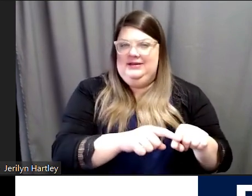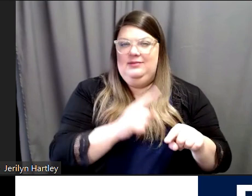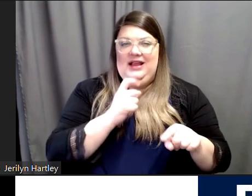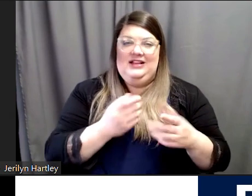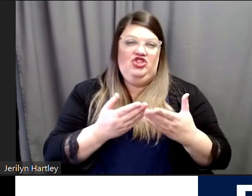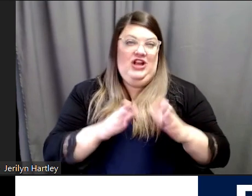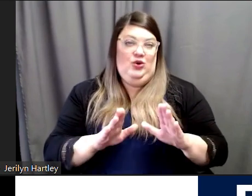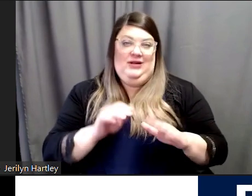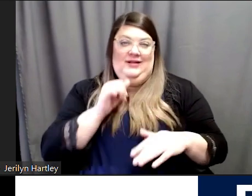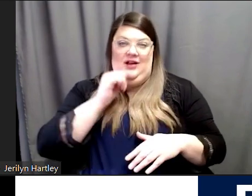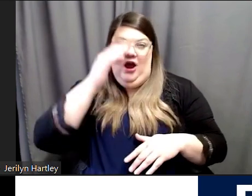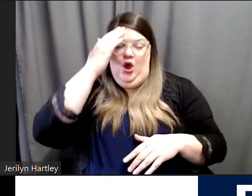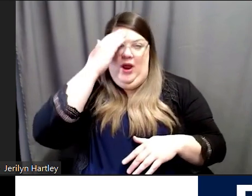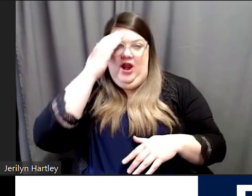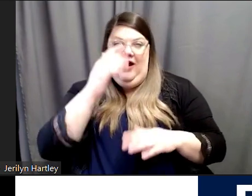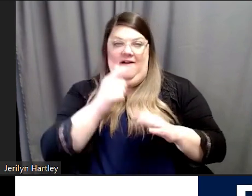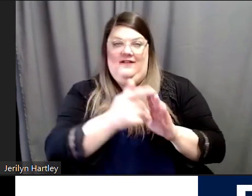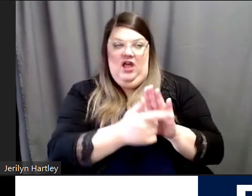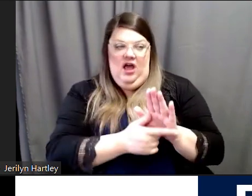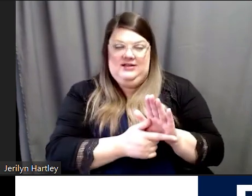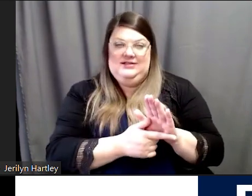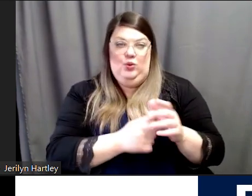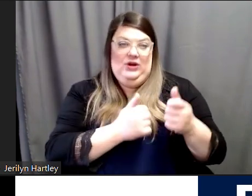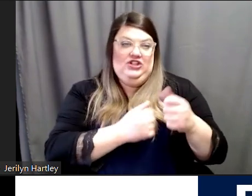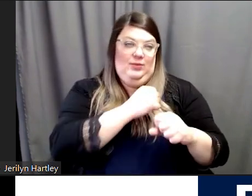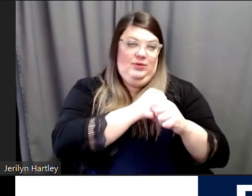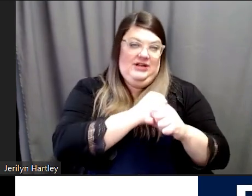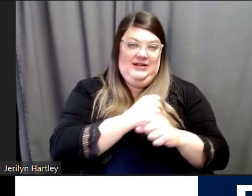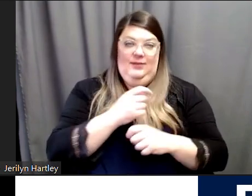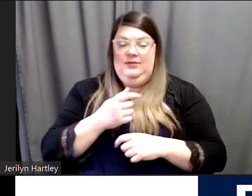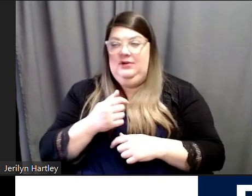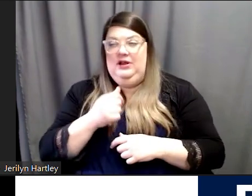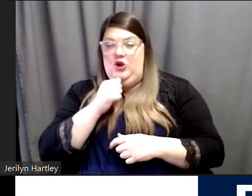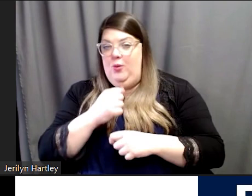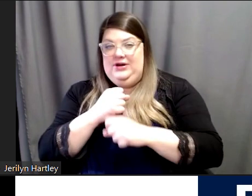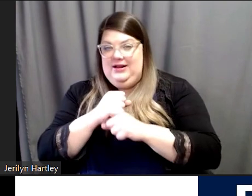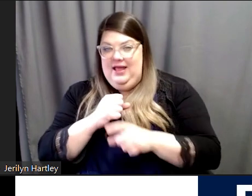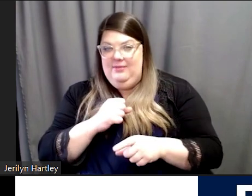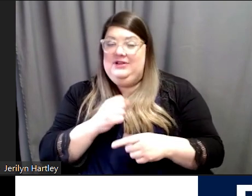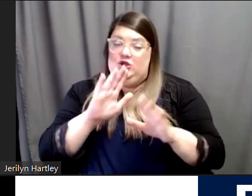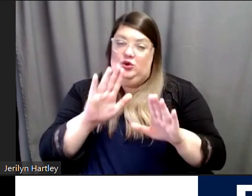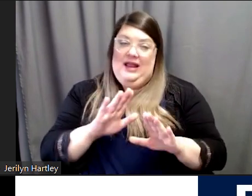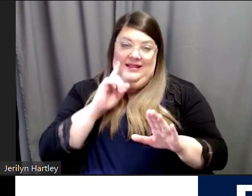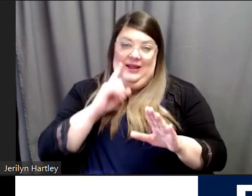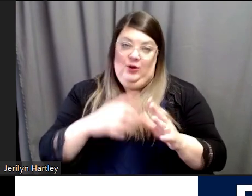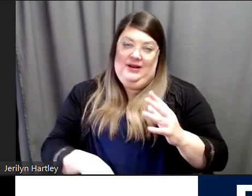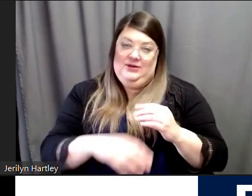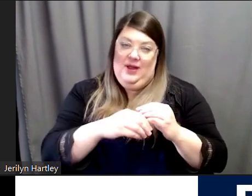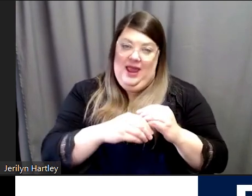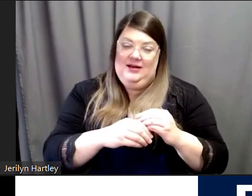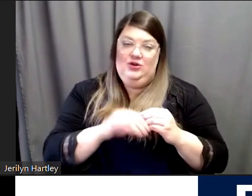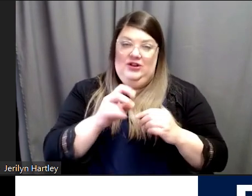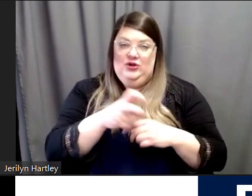generally unaware of what laws protect them and what don't. And I actually think that's a great thing to add to the transition program is just talking about